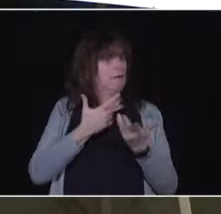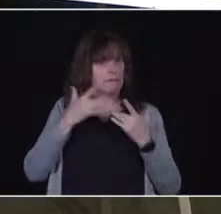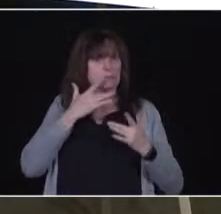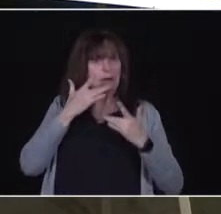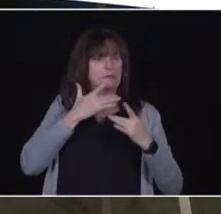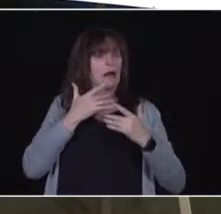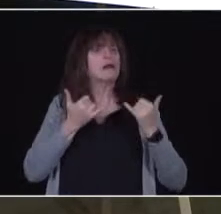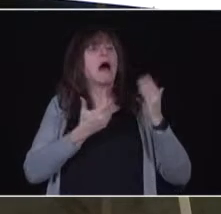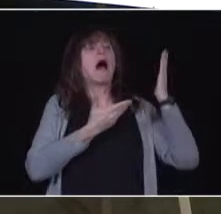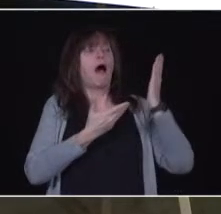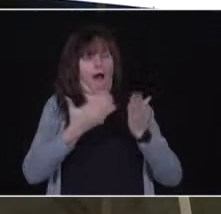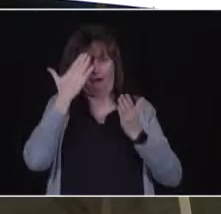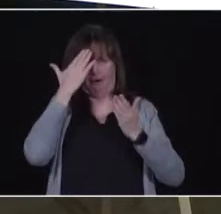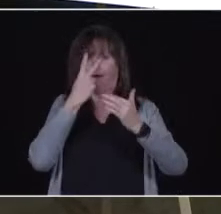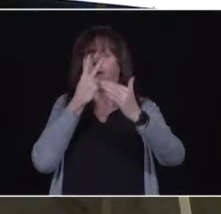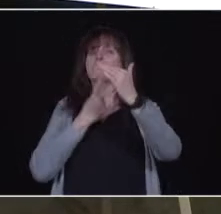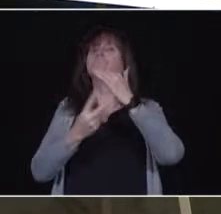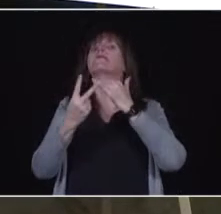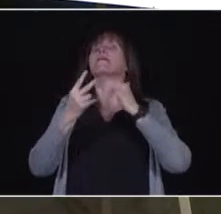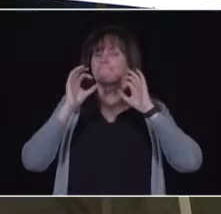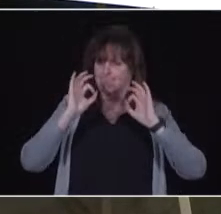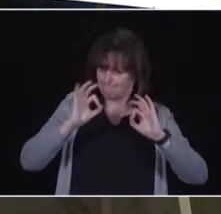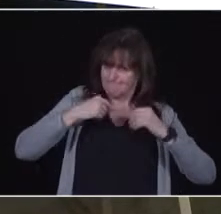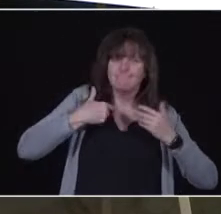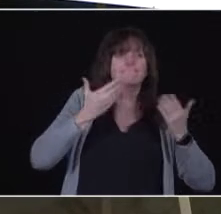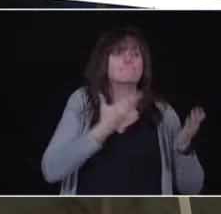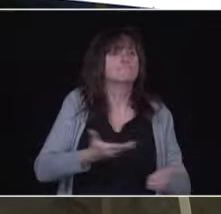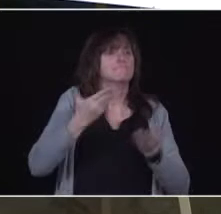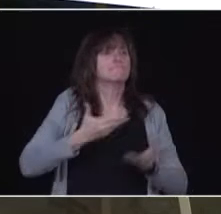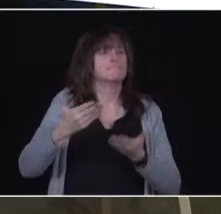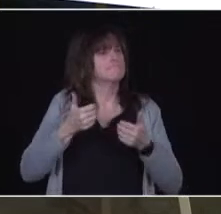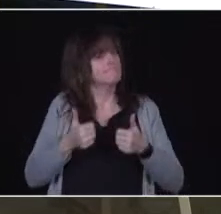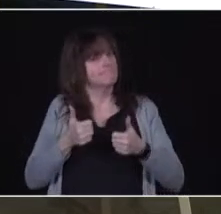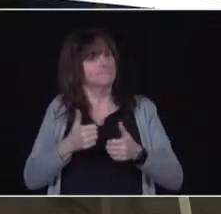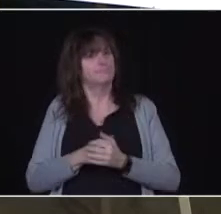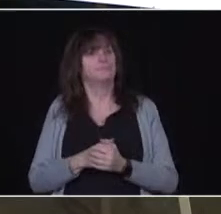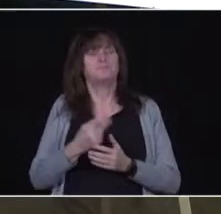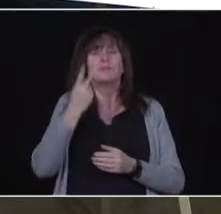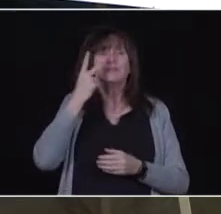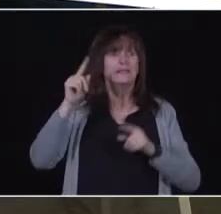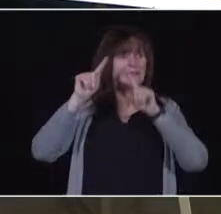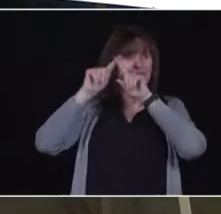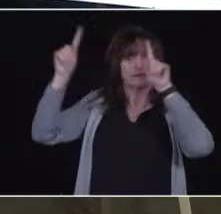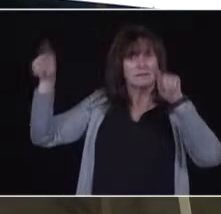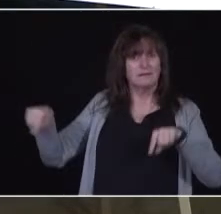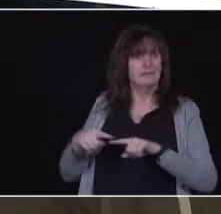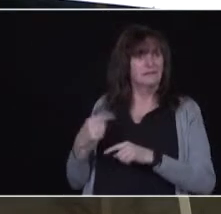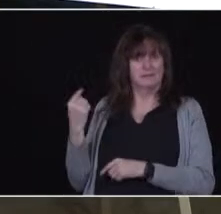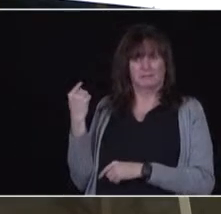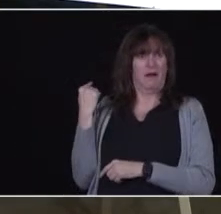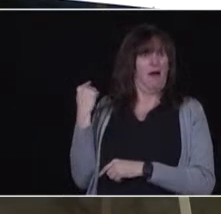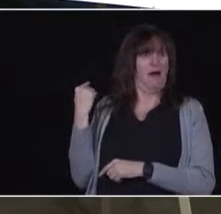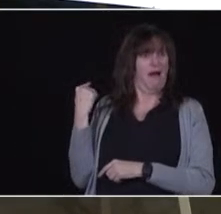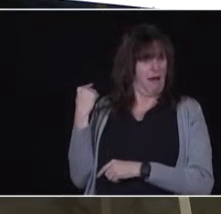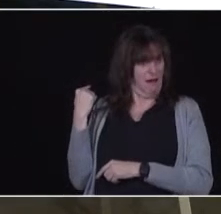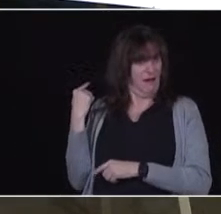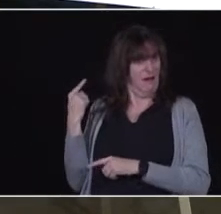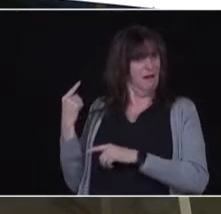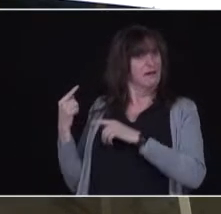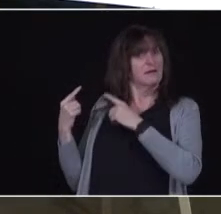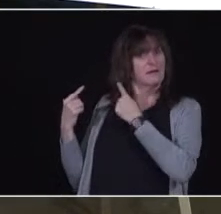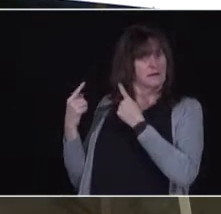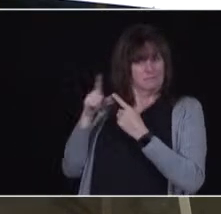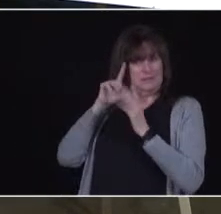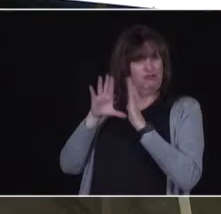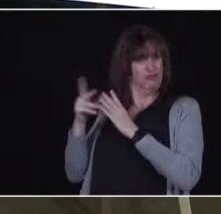it on the placemat, if you will, as we call it behind me here. We have graphically demonstrated here, and we have laid out the plan. This is